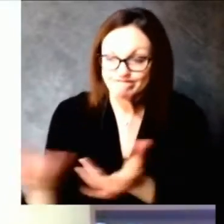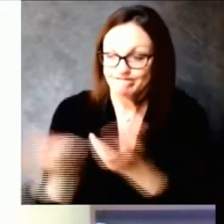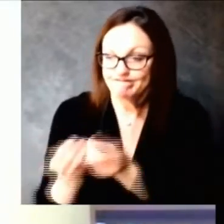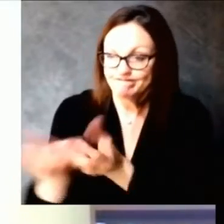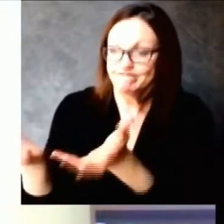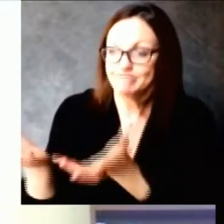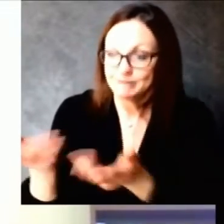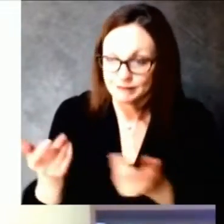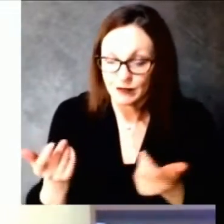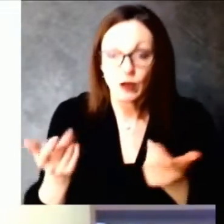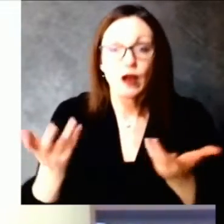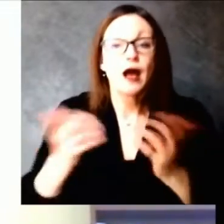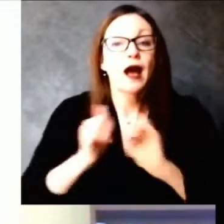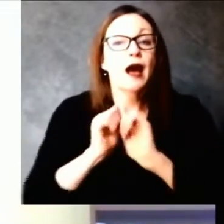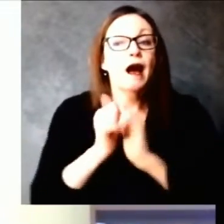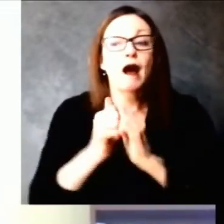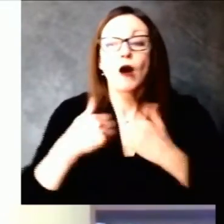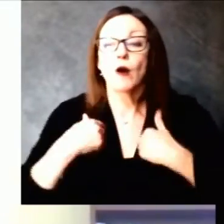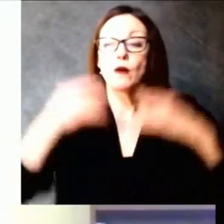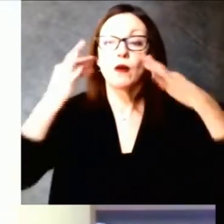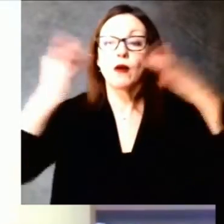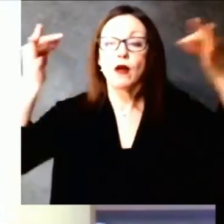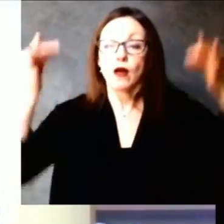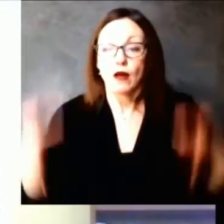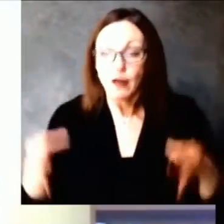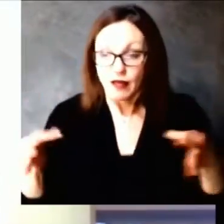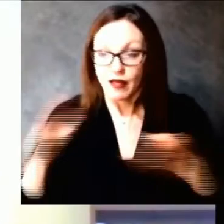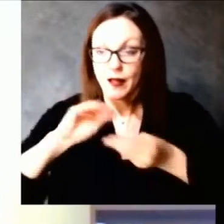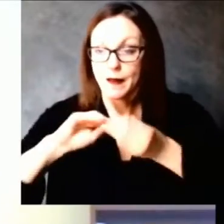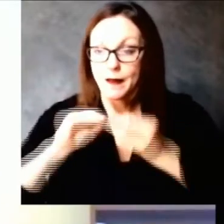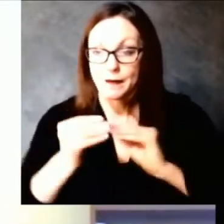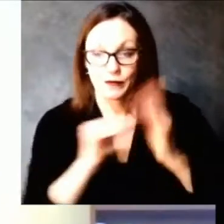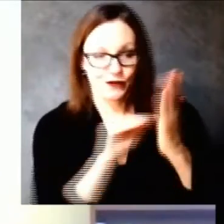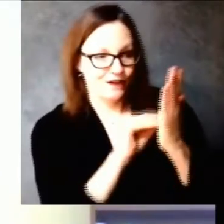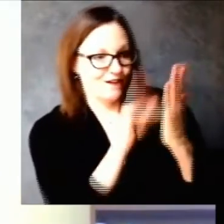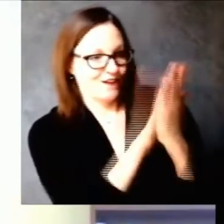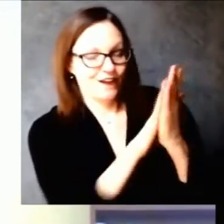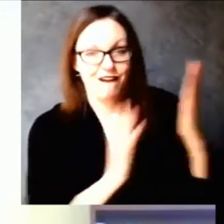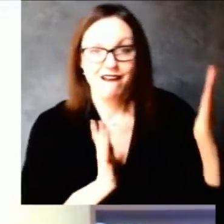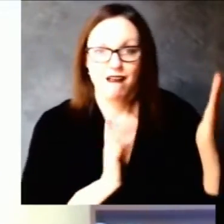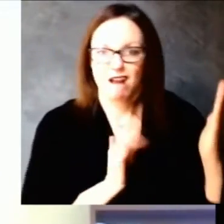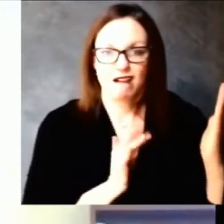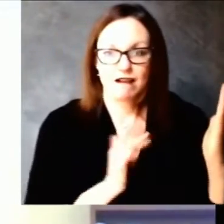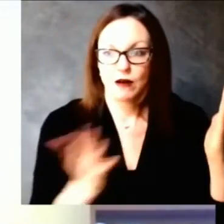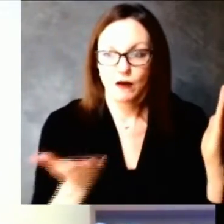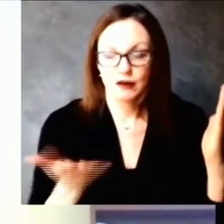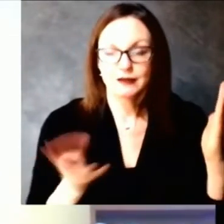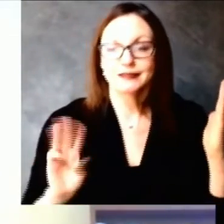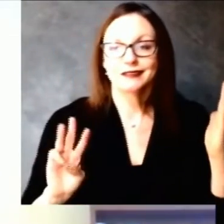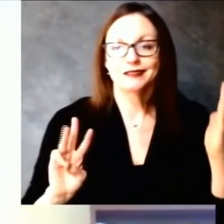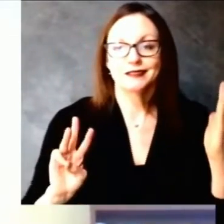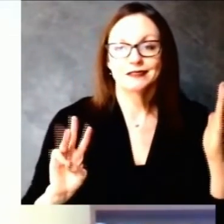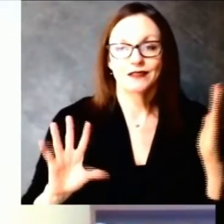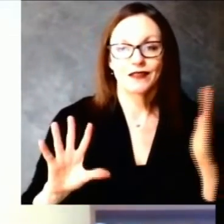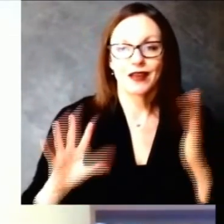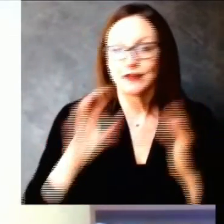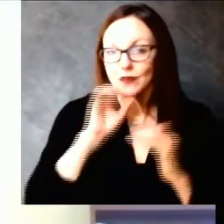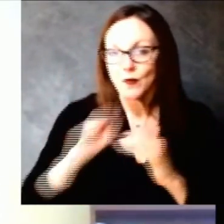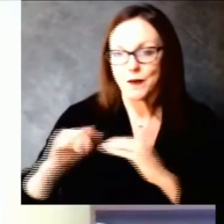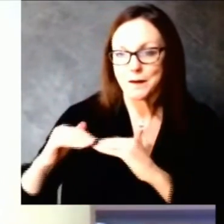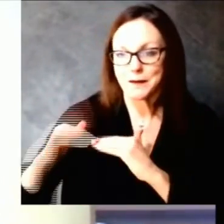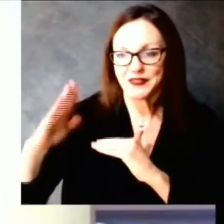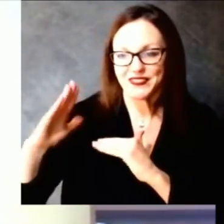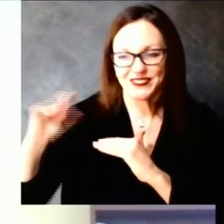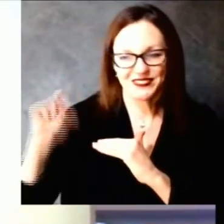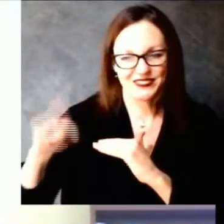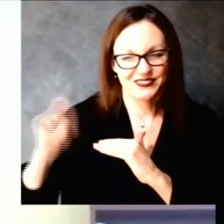plus have received their first dose of the vaccine and so that's great progress we're about a